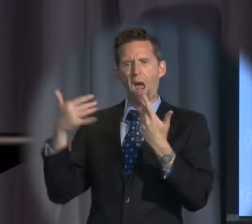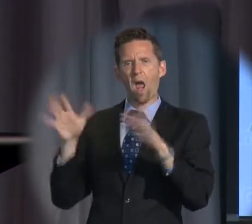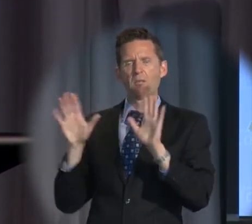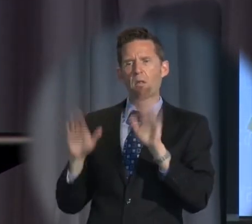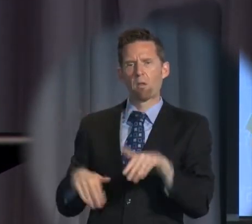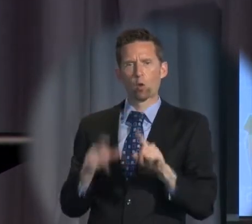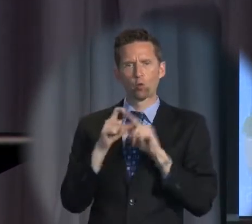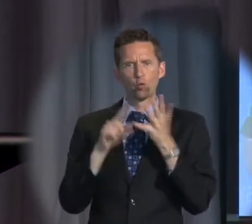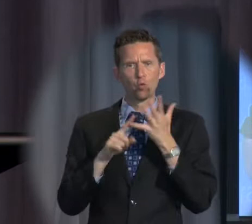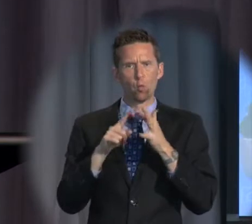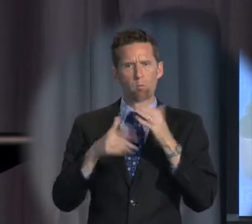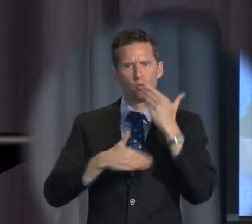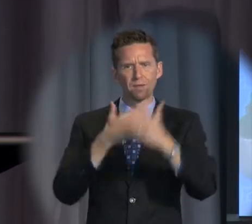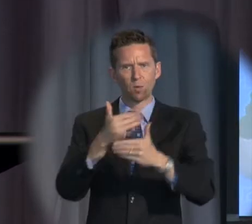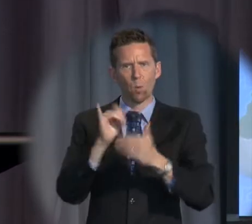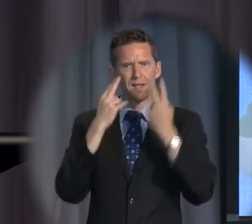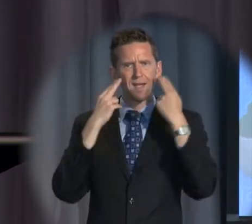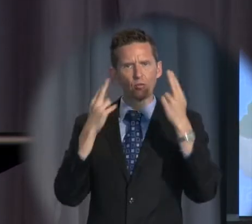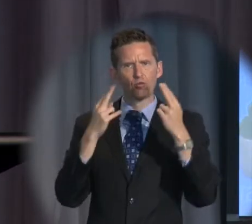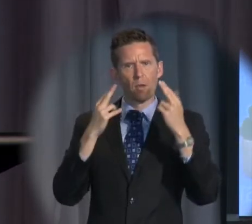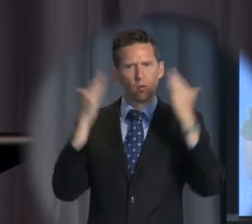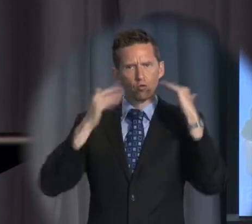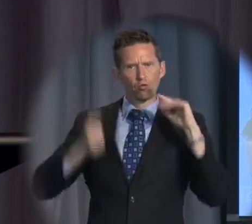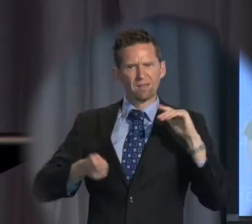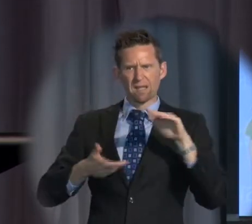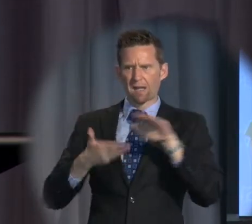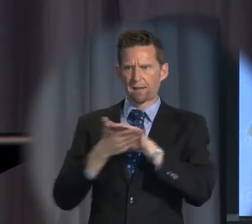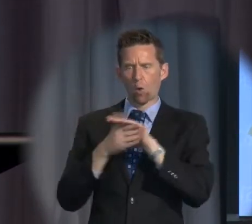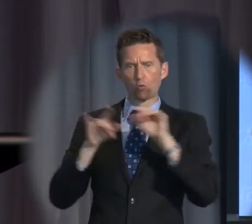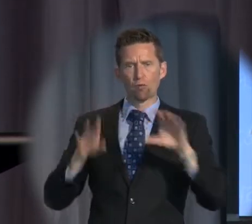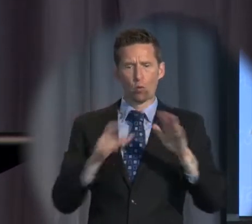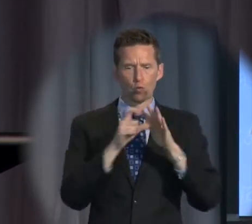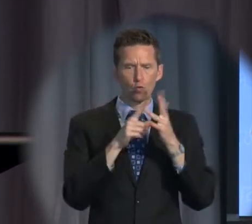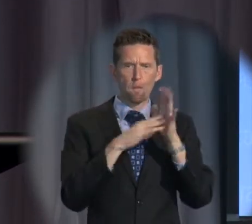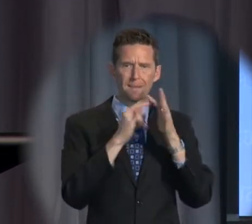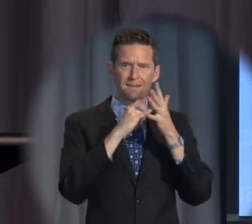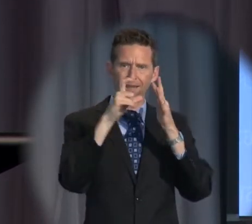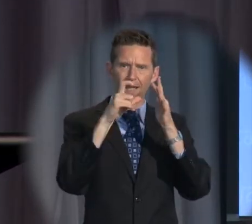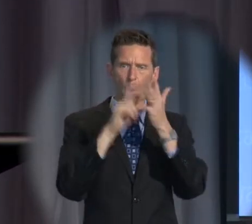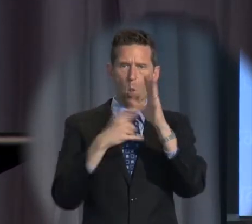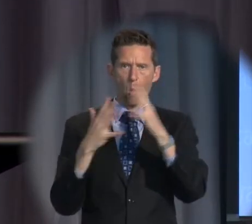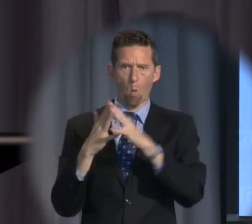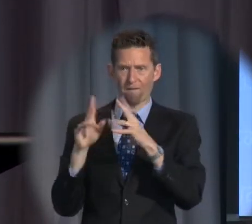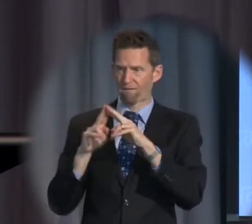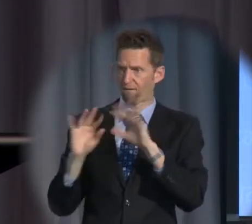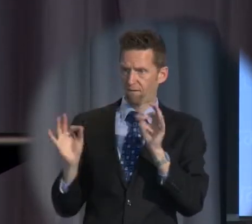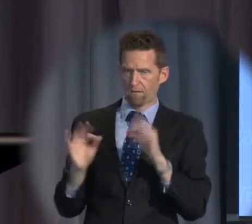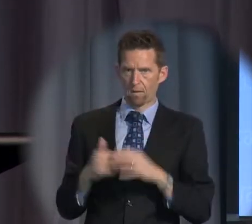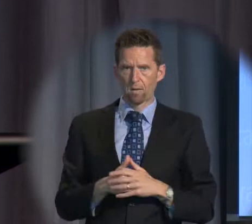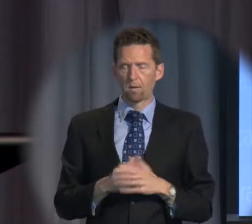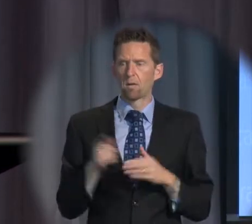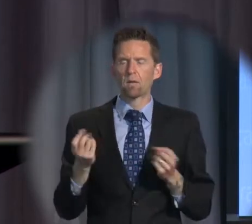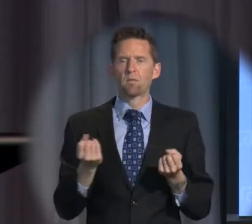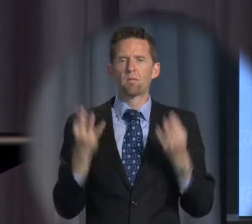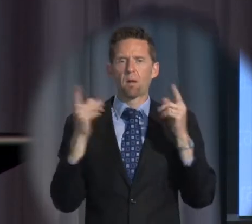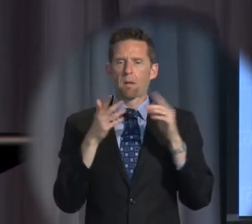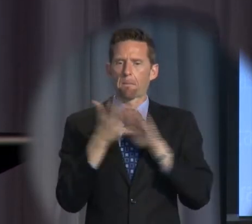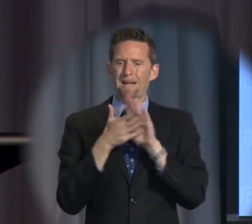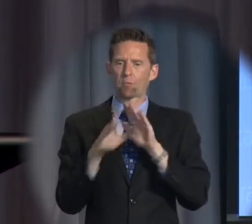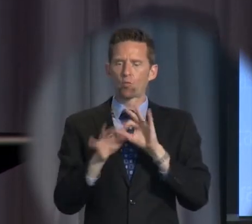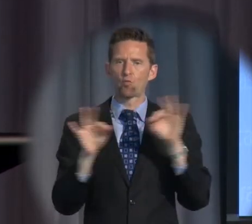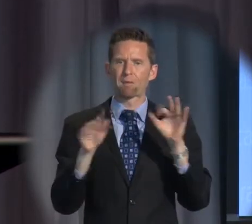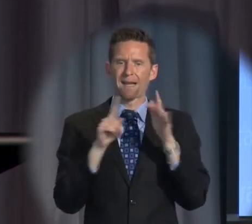process or natural justice under Australian domestic law, they will not be reasons for invalidity of the act.